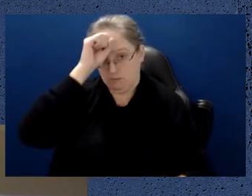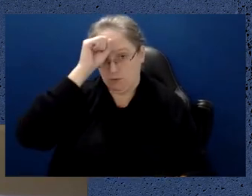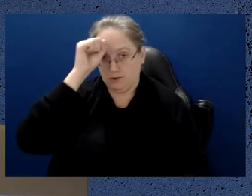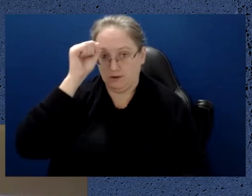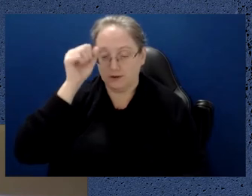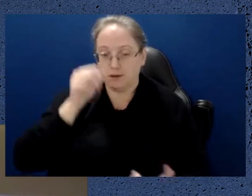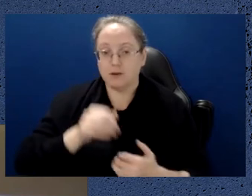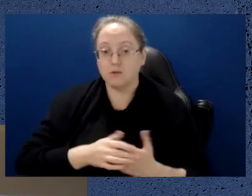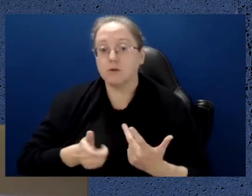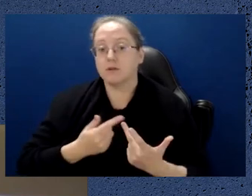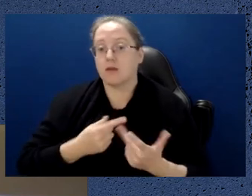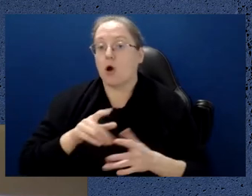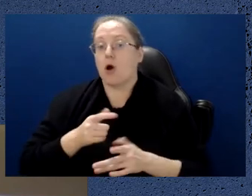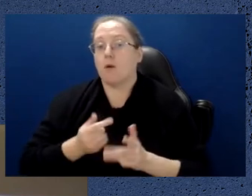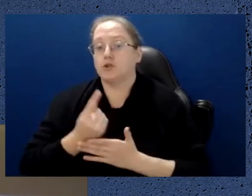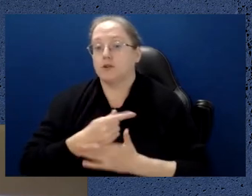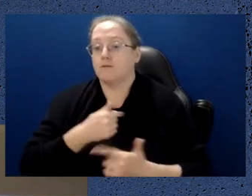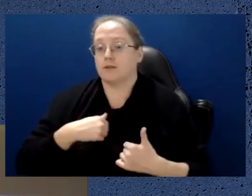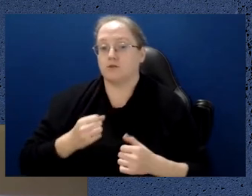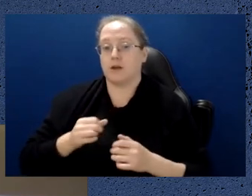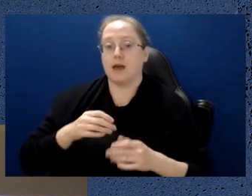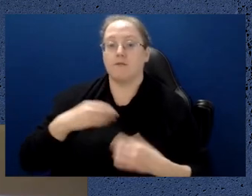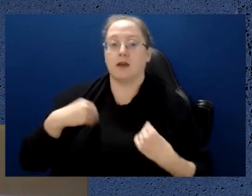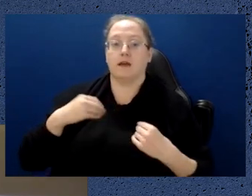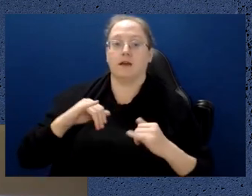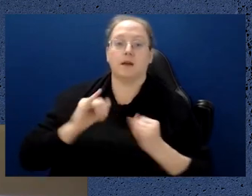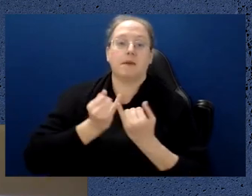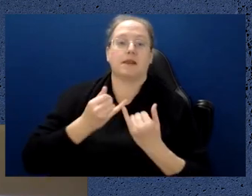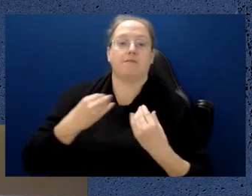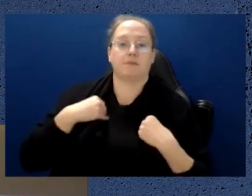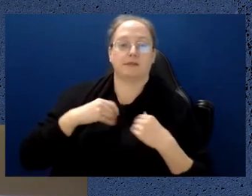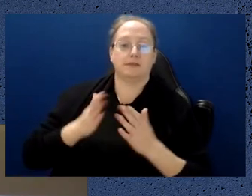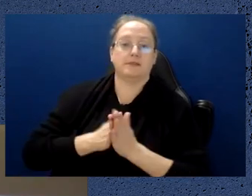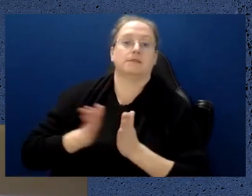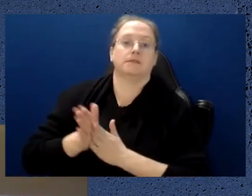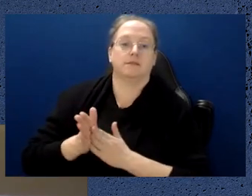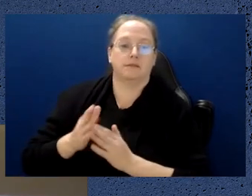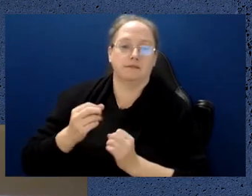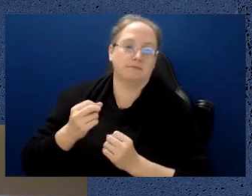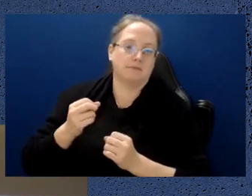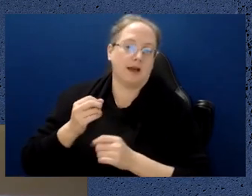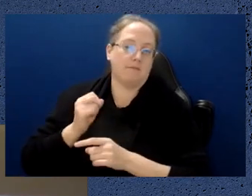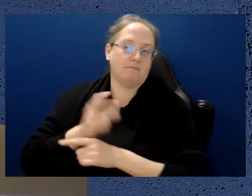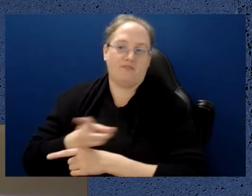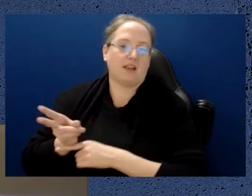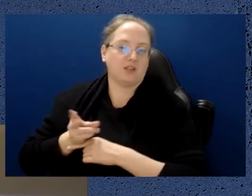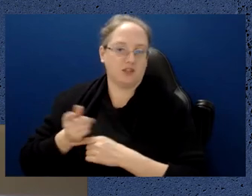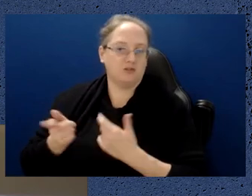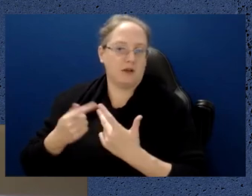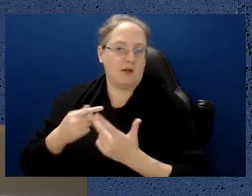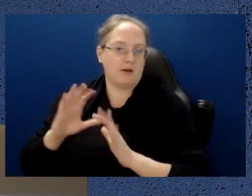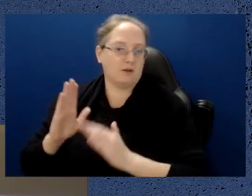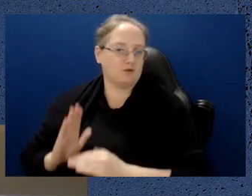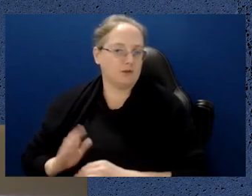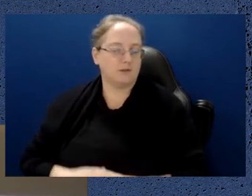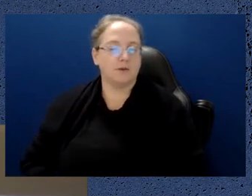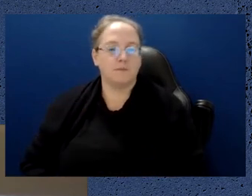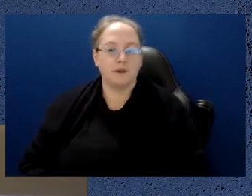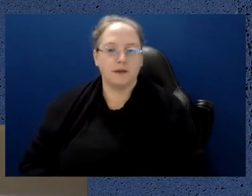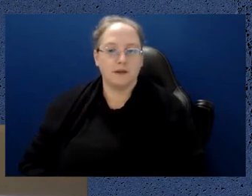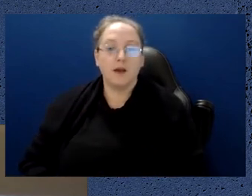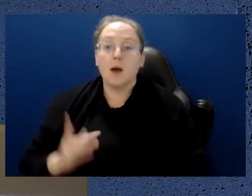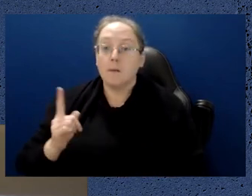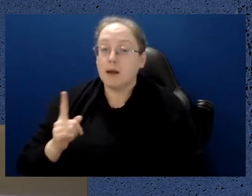distinct competitive advantage for Australia. But certainly the aspiration is indeed global scale